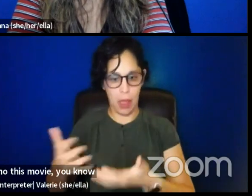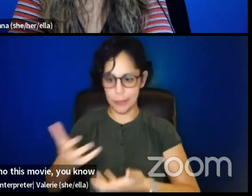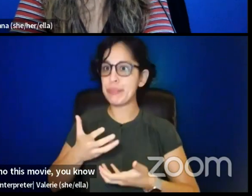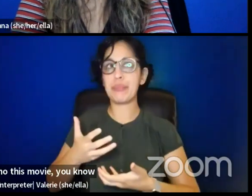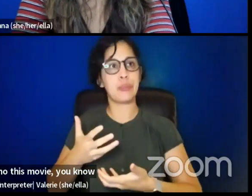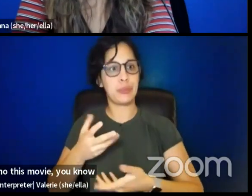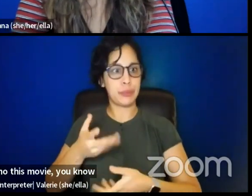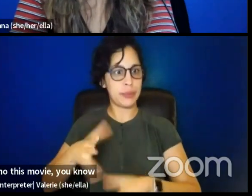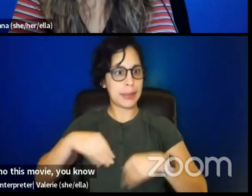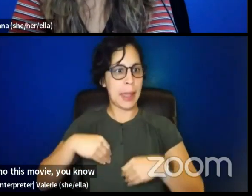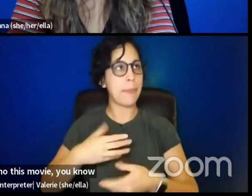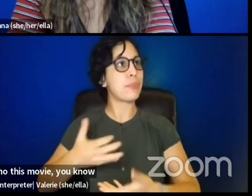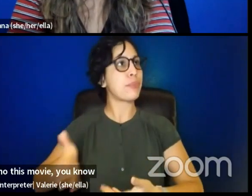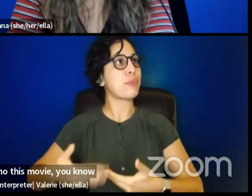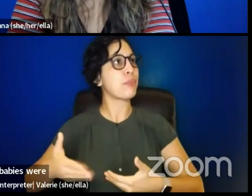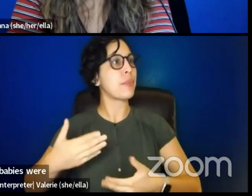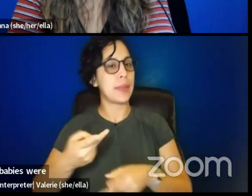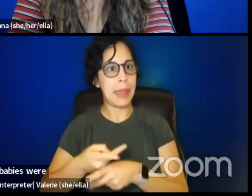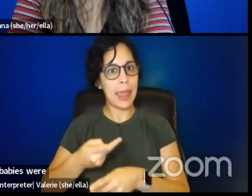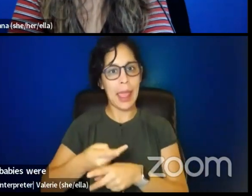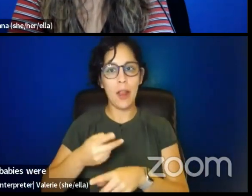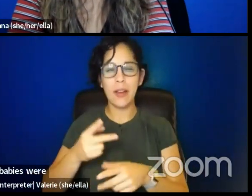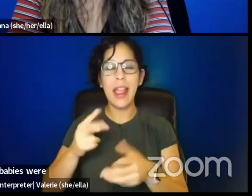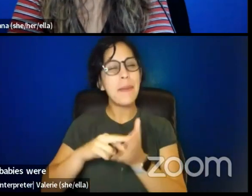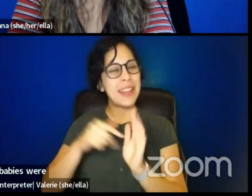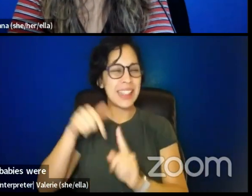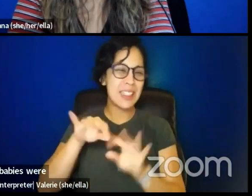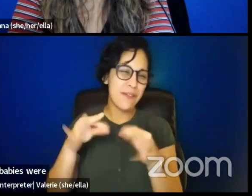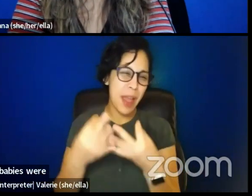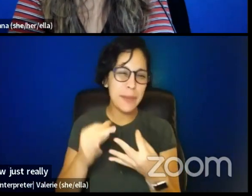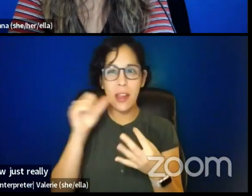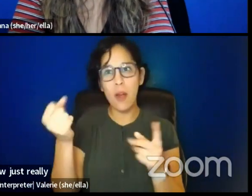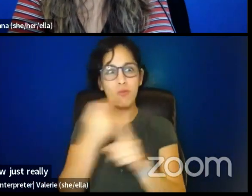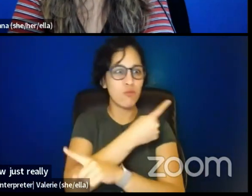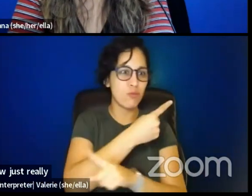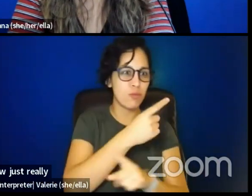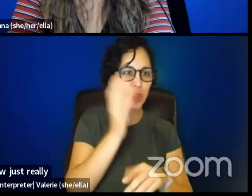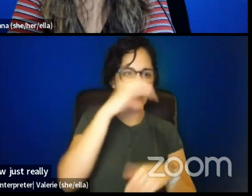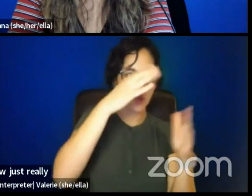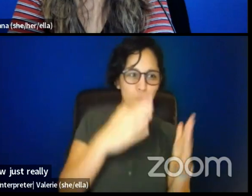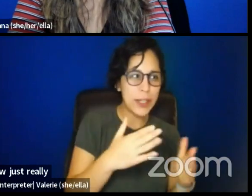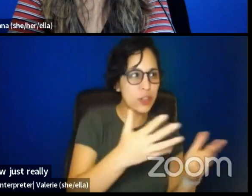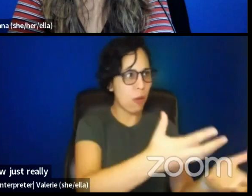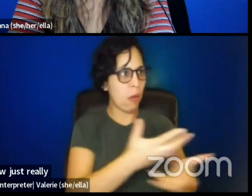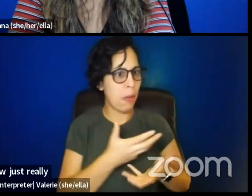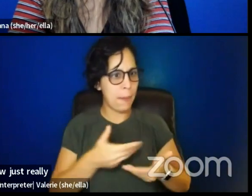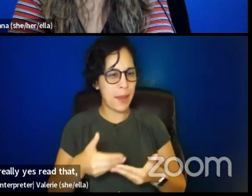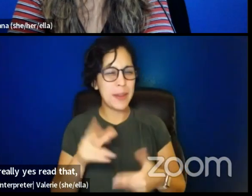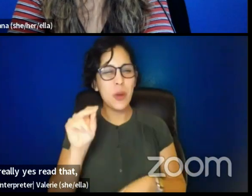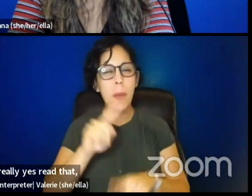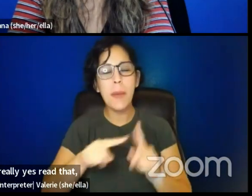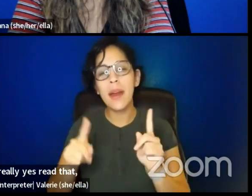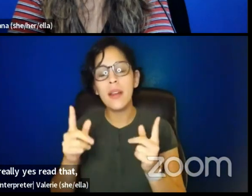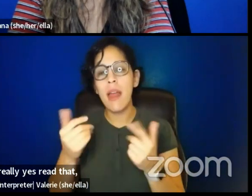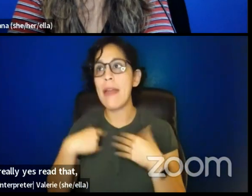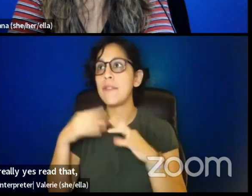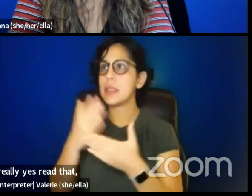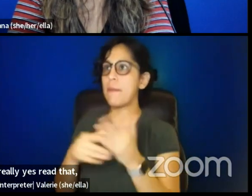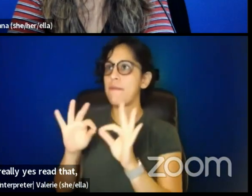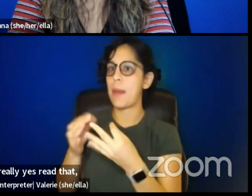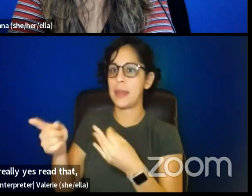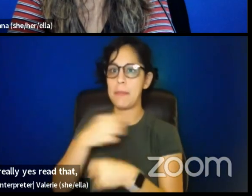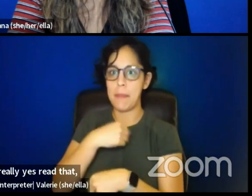they're not stranger babies. We're not, but, um, you know, just that baby. Yes. Because I have, I have family members who have